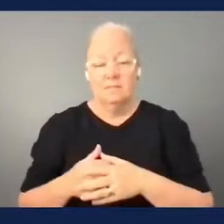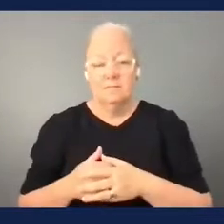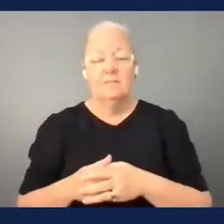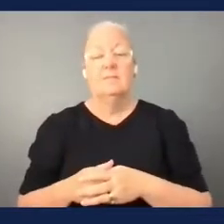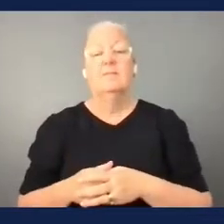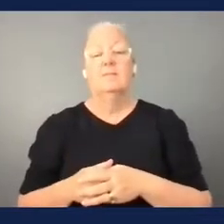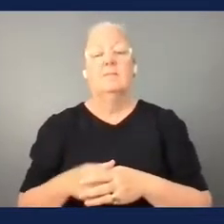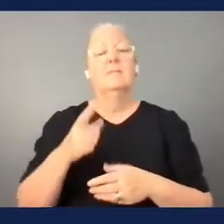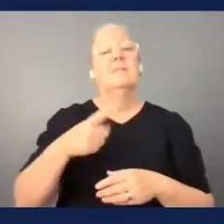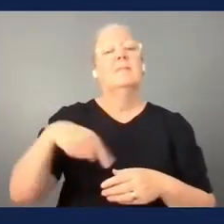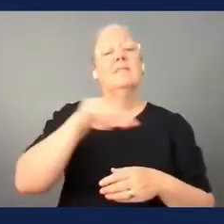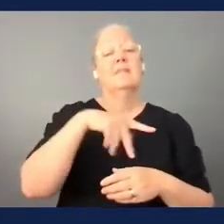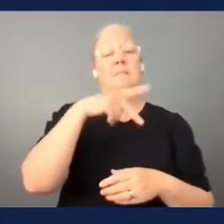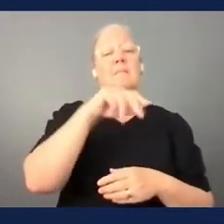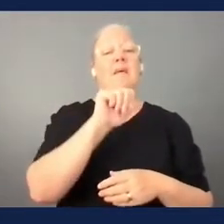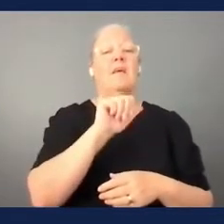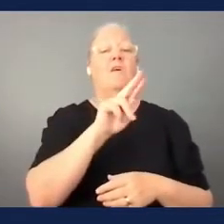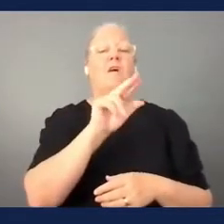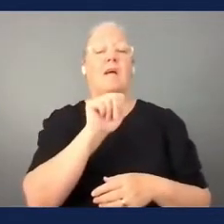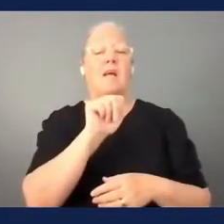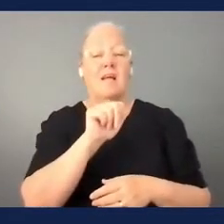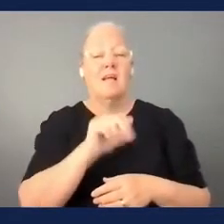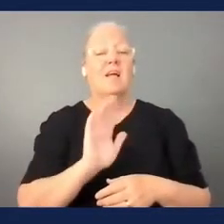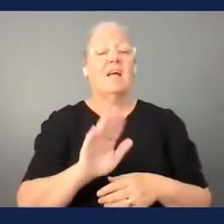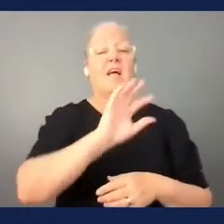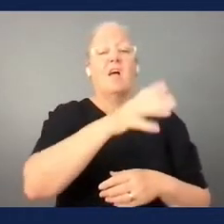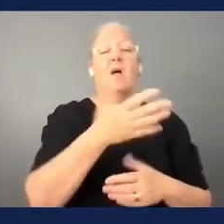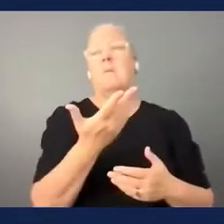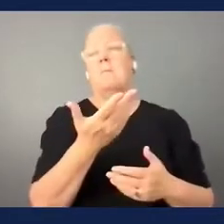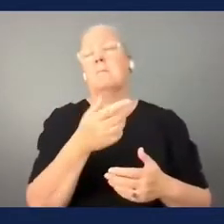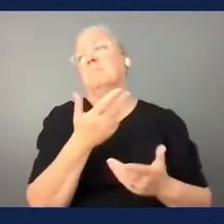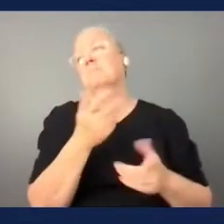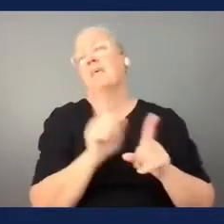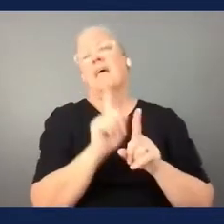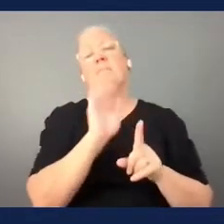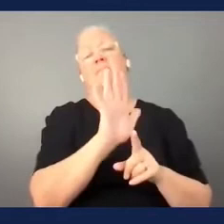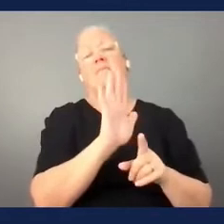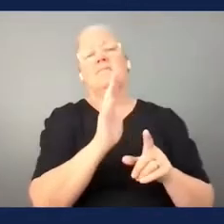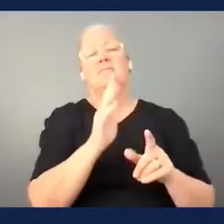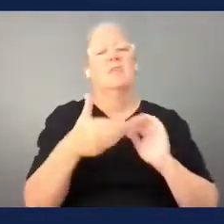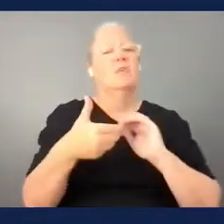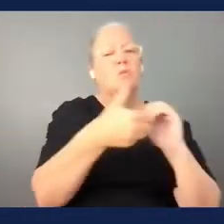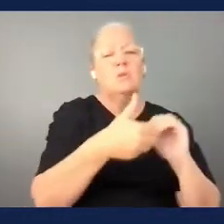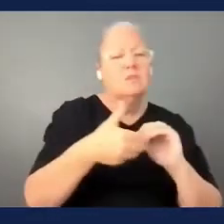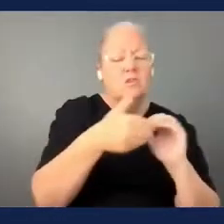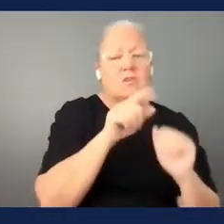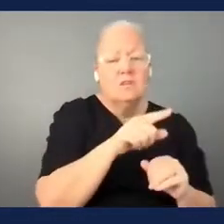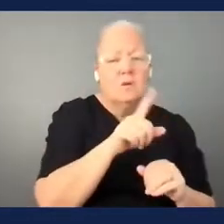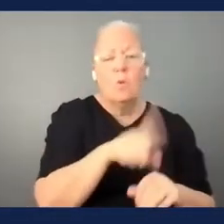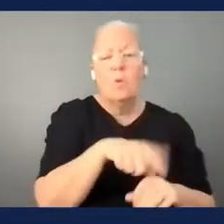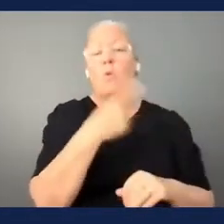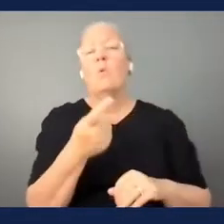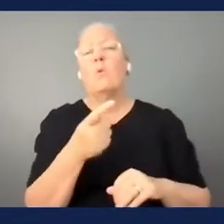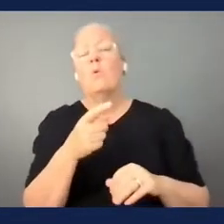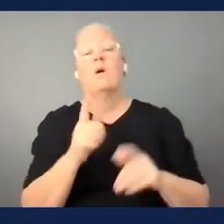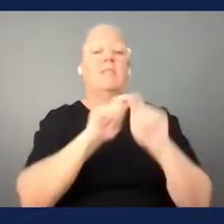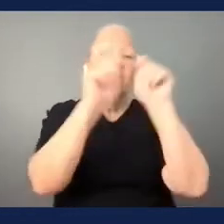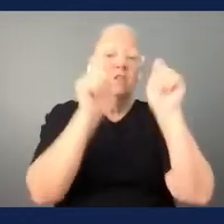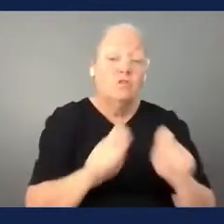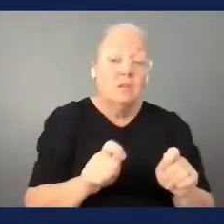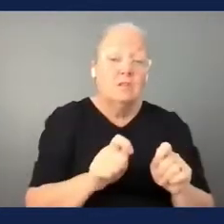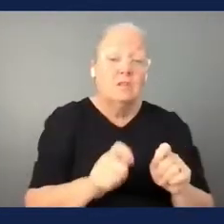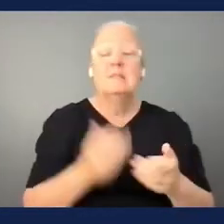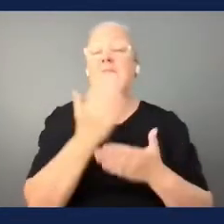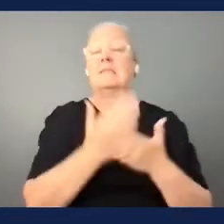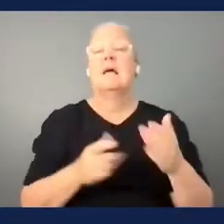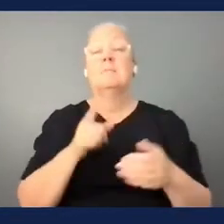we found that in each country it's either the football association that's governing disability football and some of them at the international federation and some it's a national paralympic